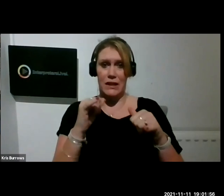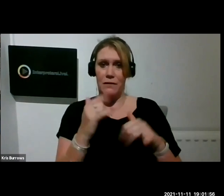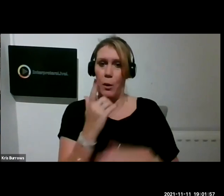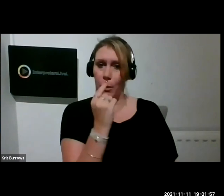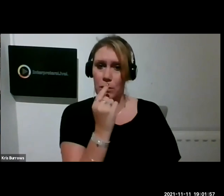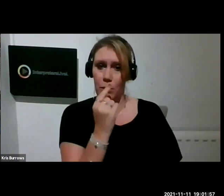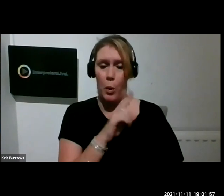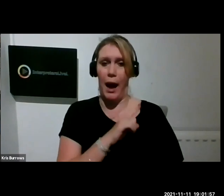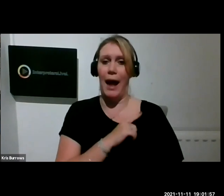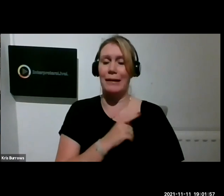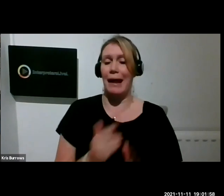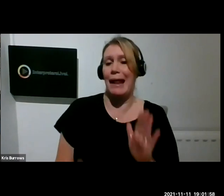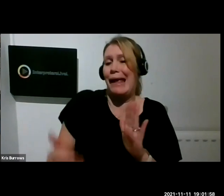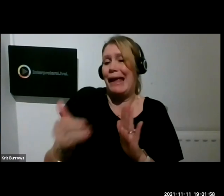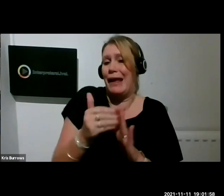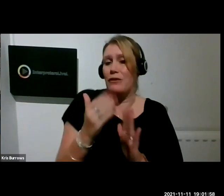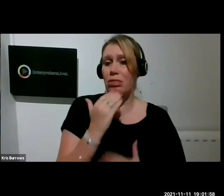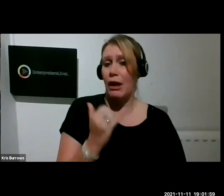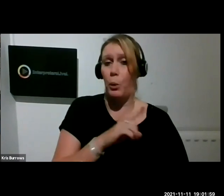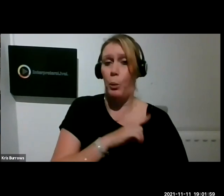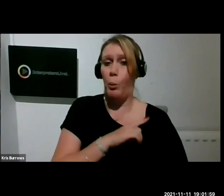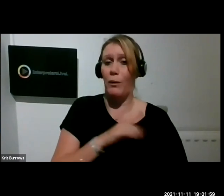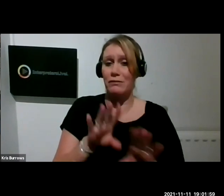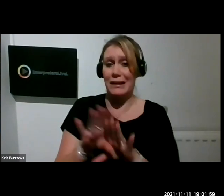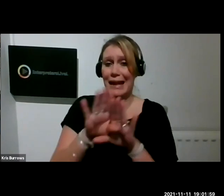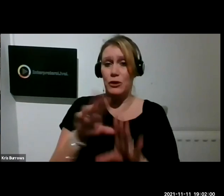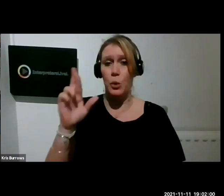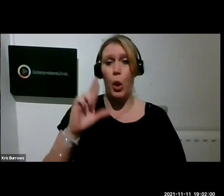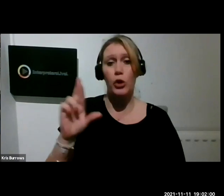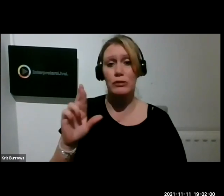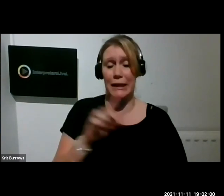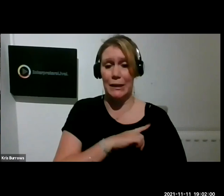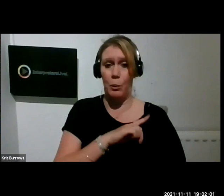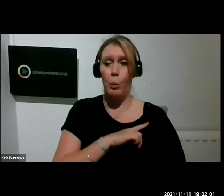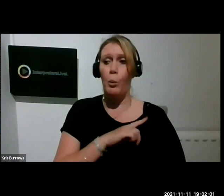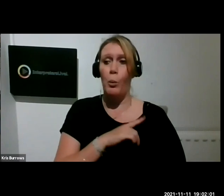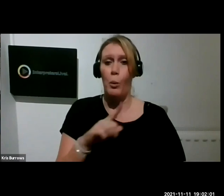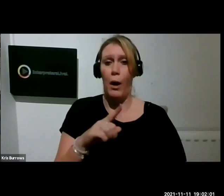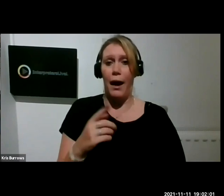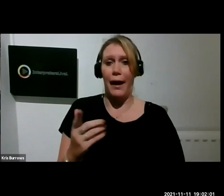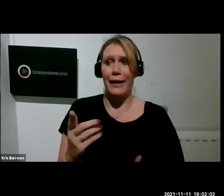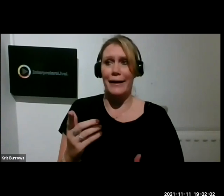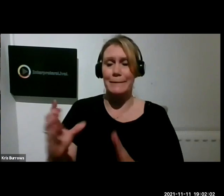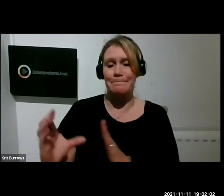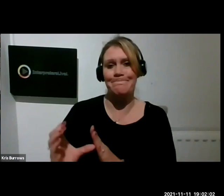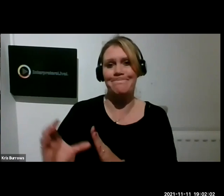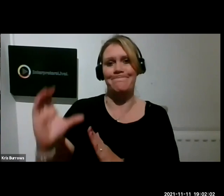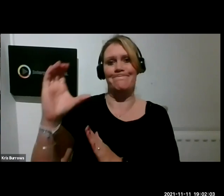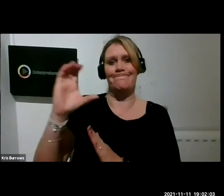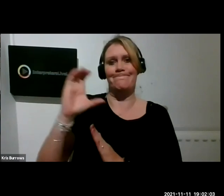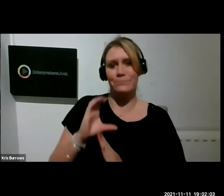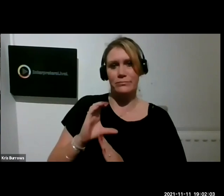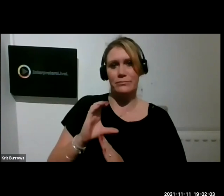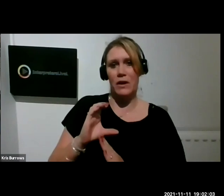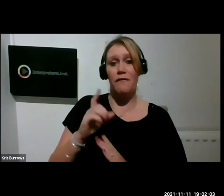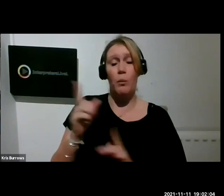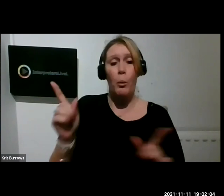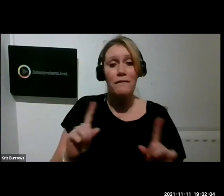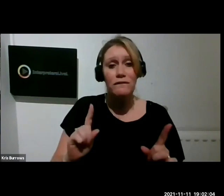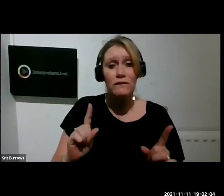the lottery who found a way to extend our funding to cover some of the additional costs of working during the pandemic.